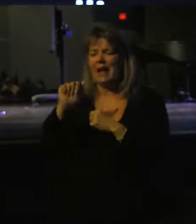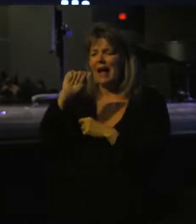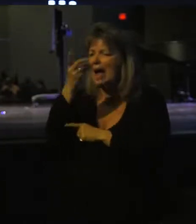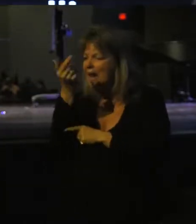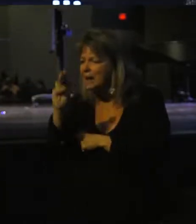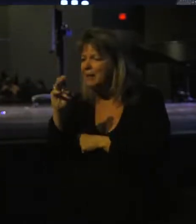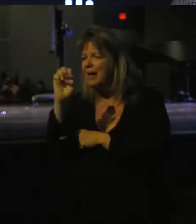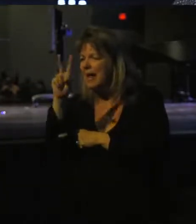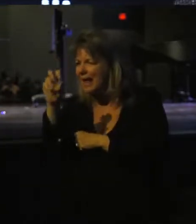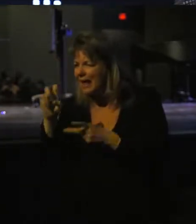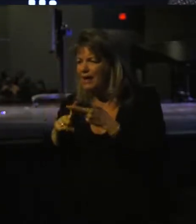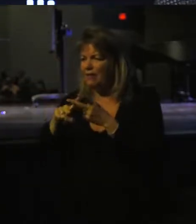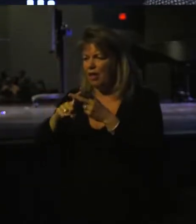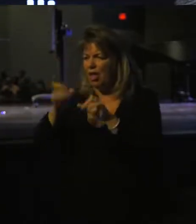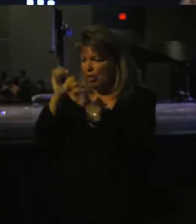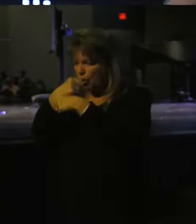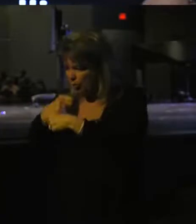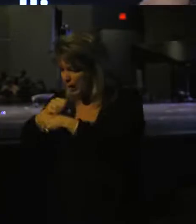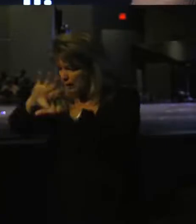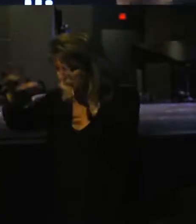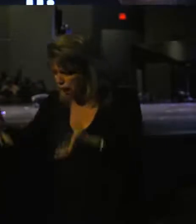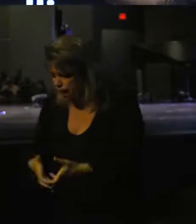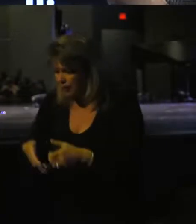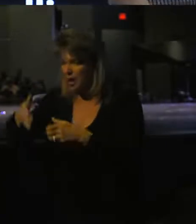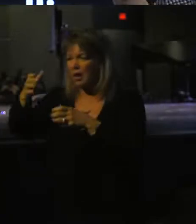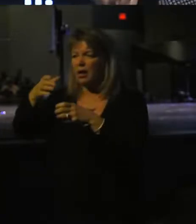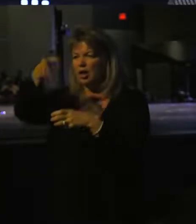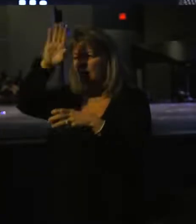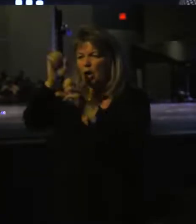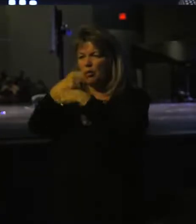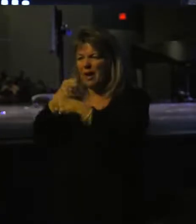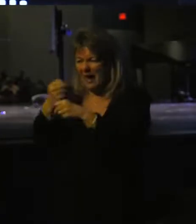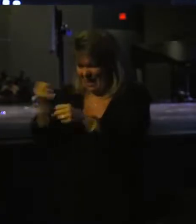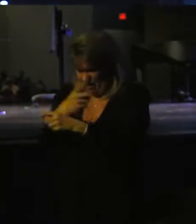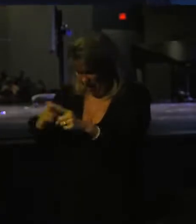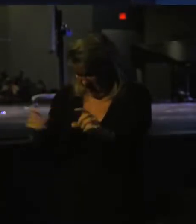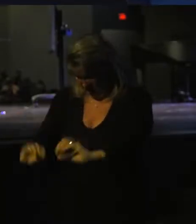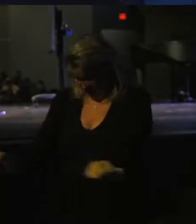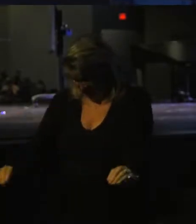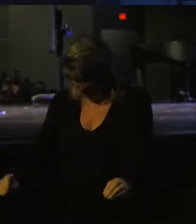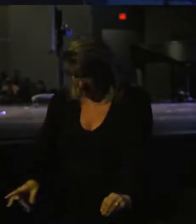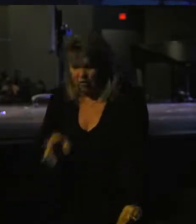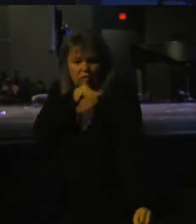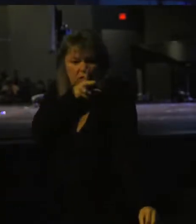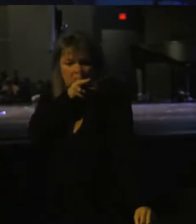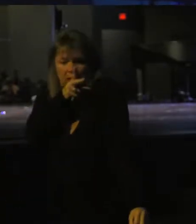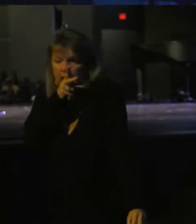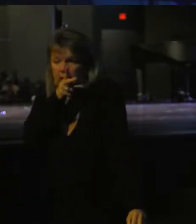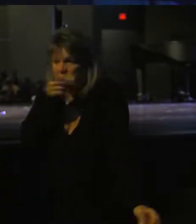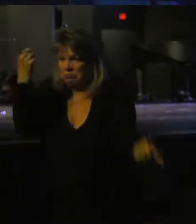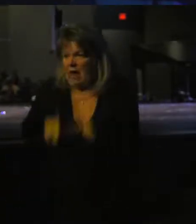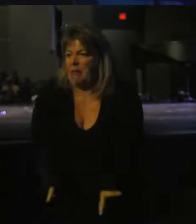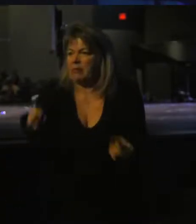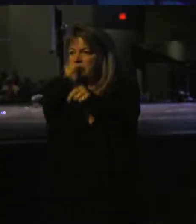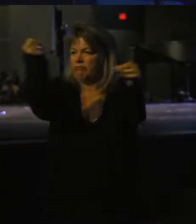Eve. Think about the creation. God created everything out of nothing by just speaking it into existence.